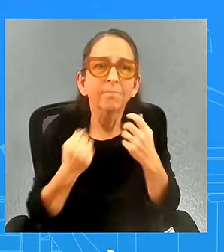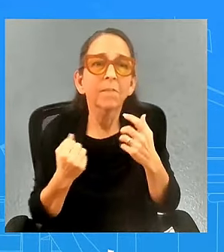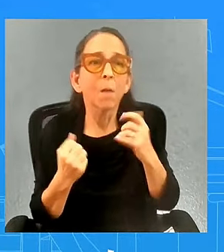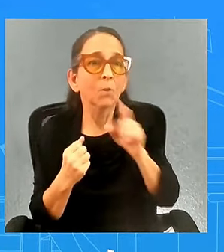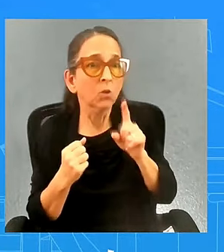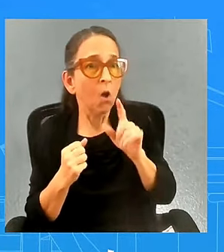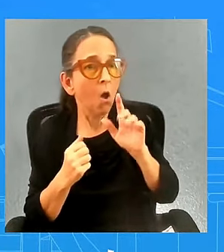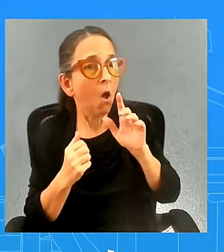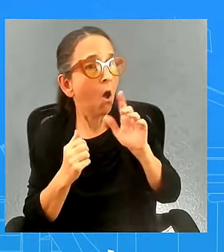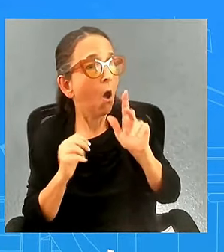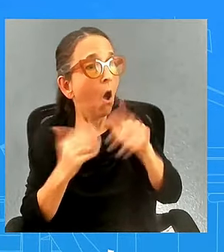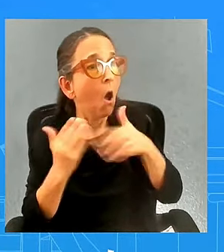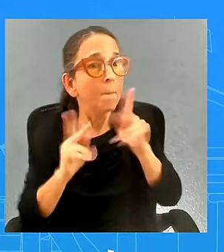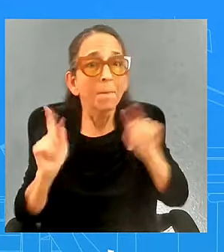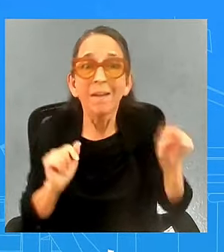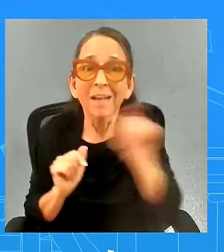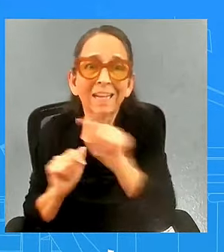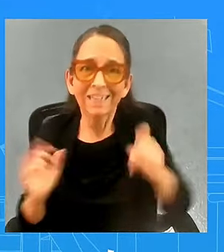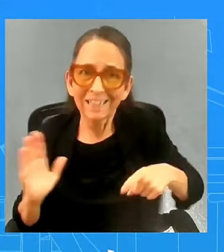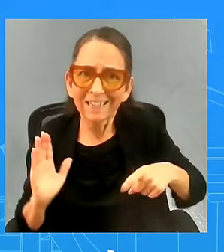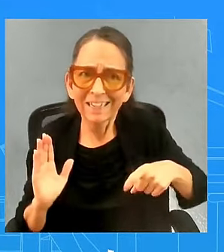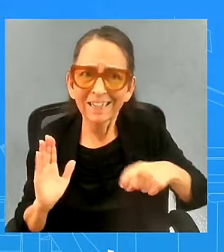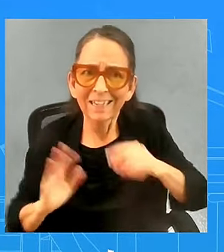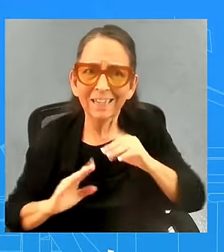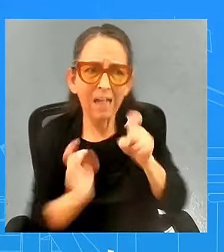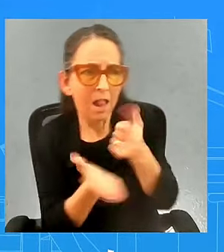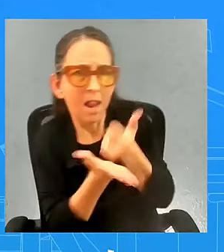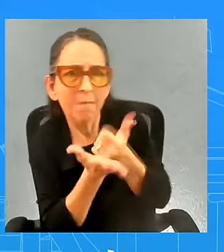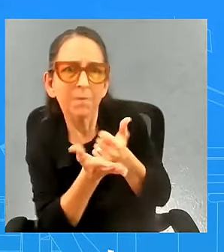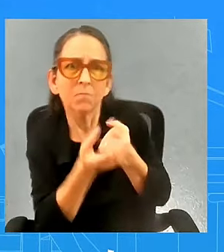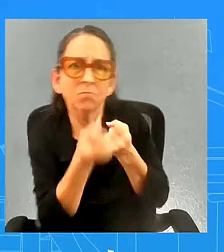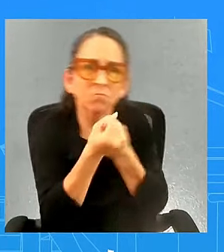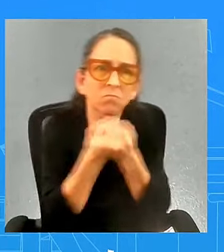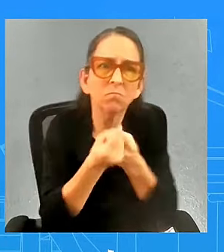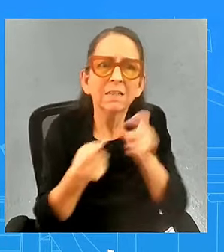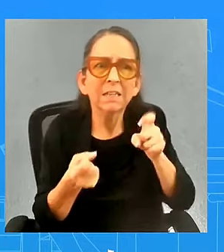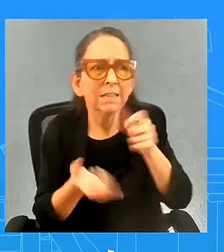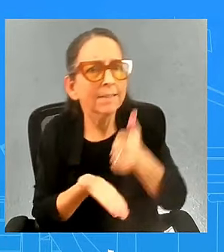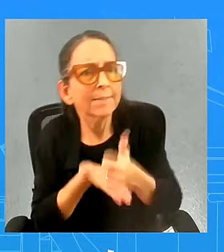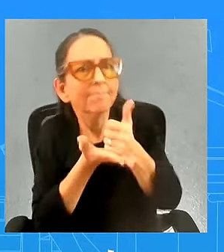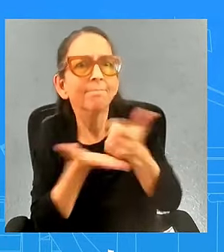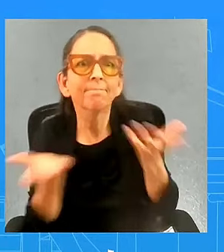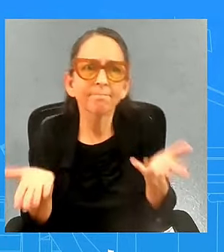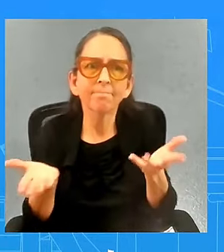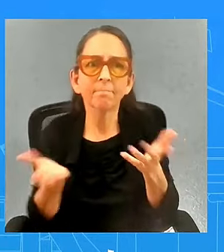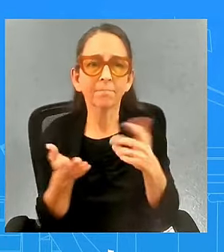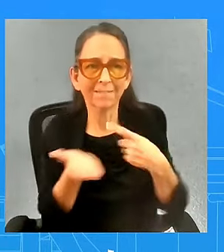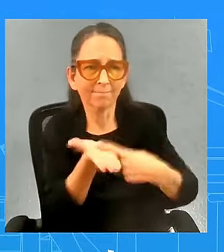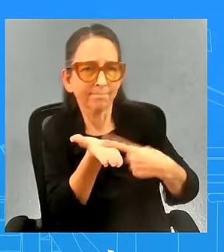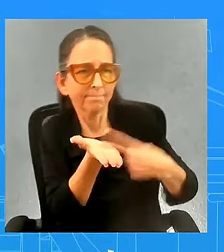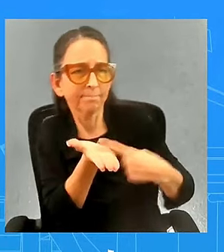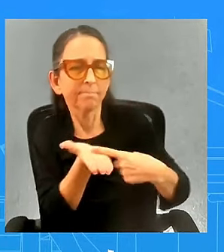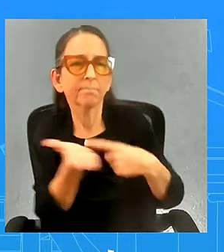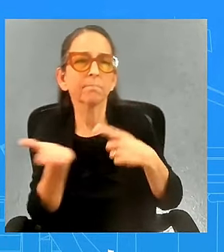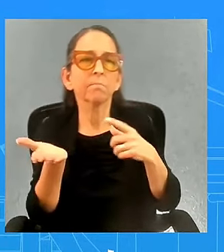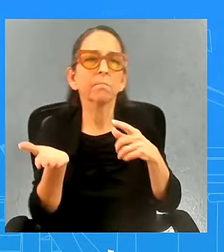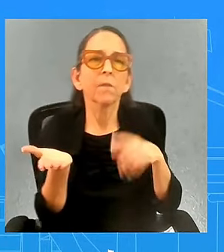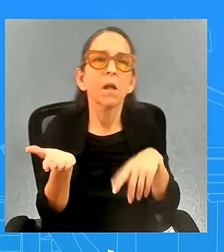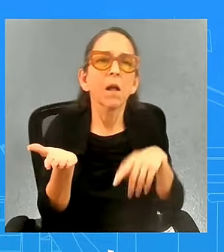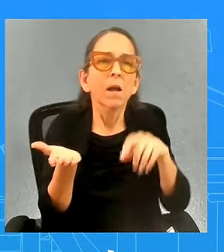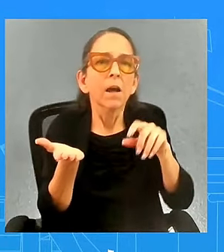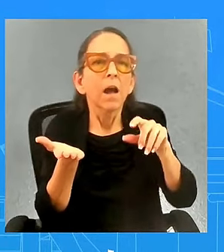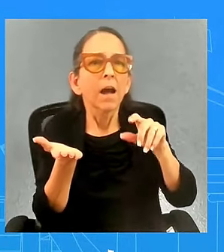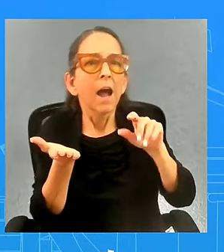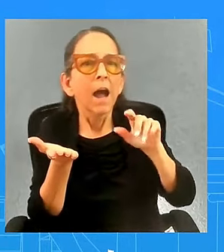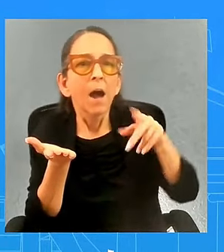the need get get the assistance uh that they need right we talked about he talked about port uh port infrastructure and we went to